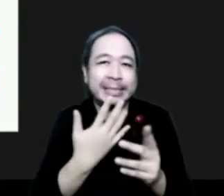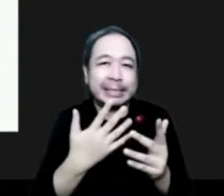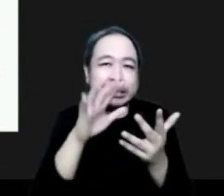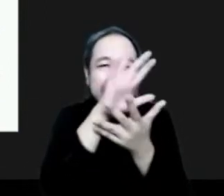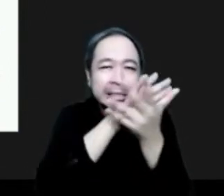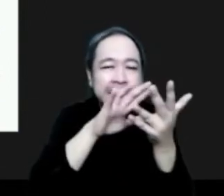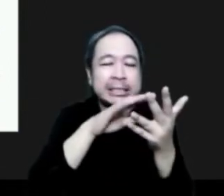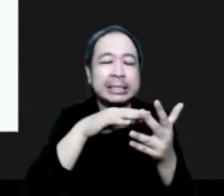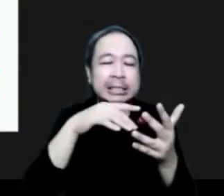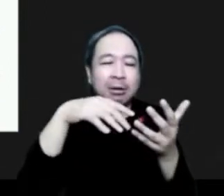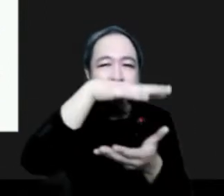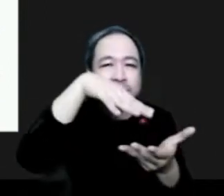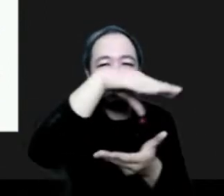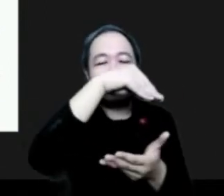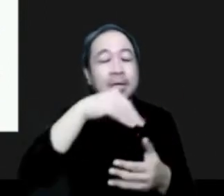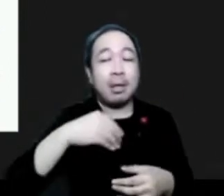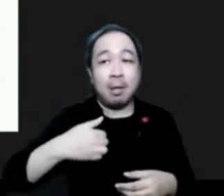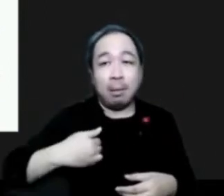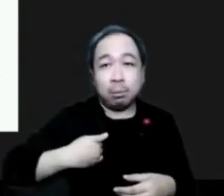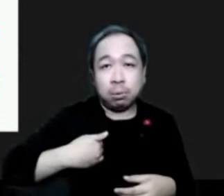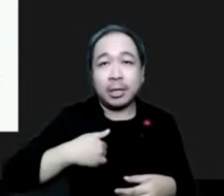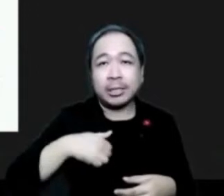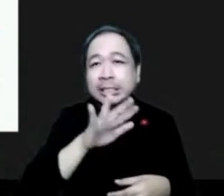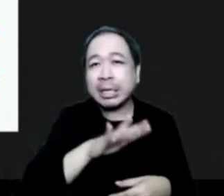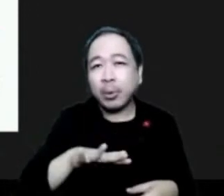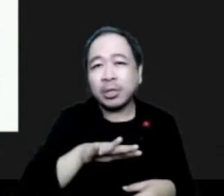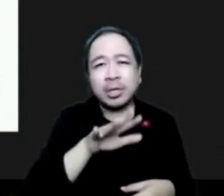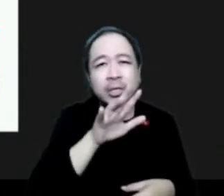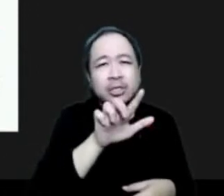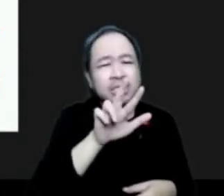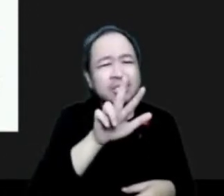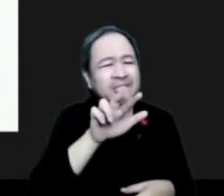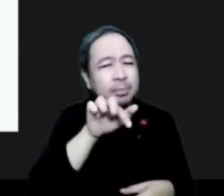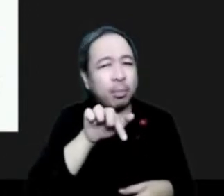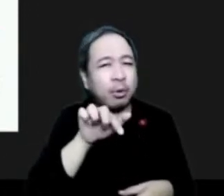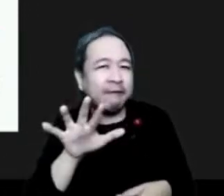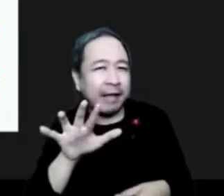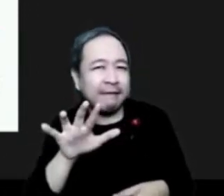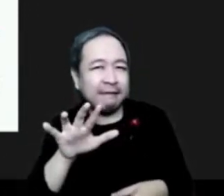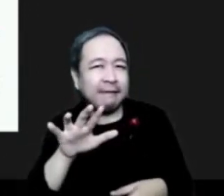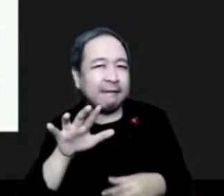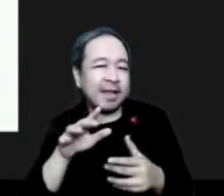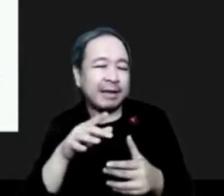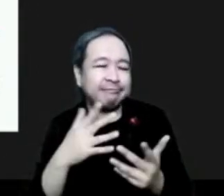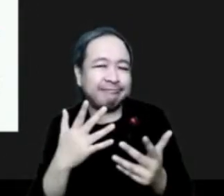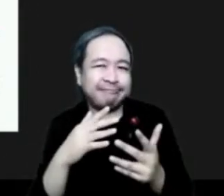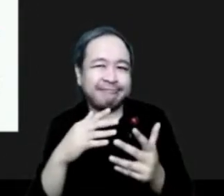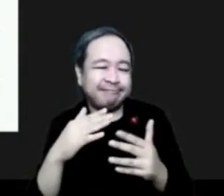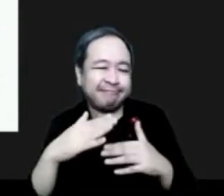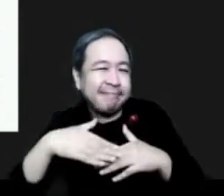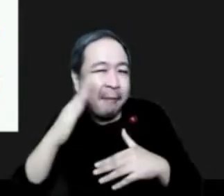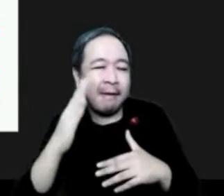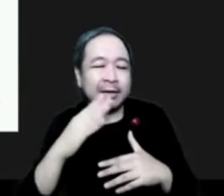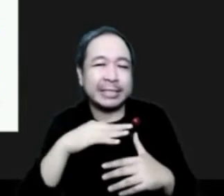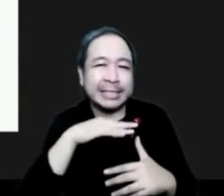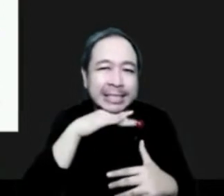source of PIM 2.5 fine particle matter pollution in both countries, states, the United States and in